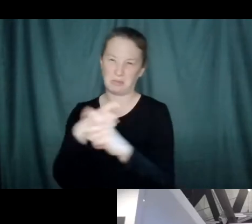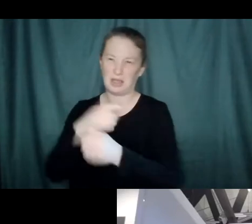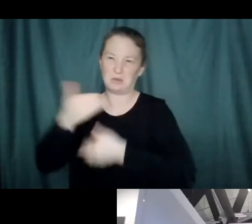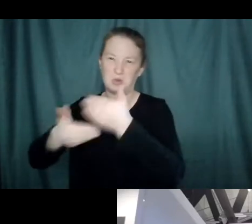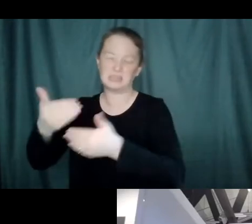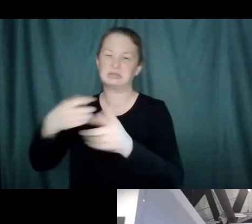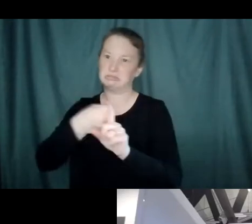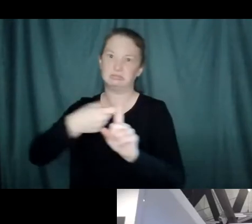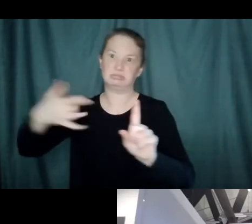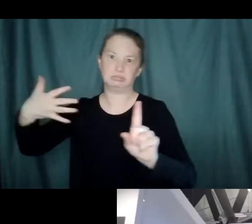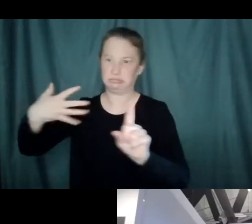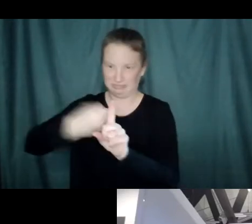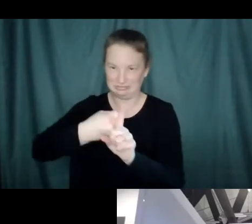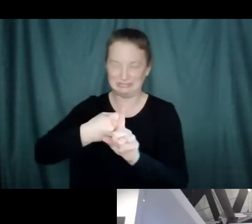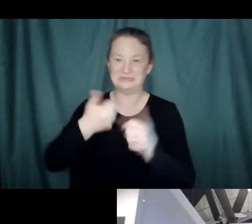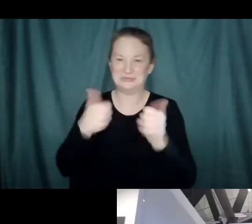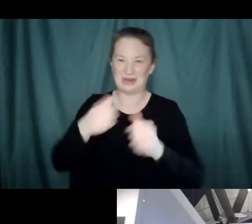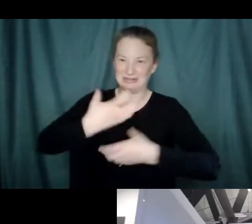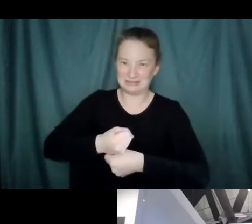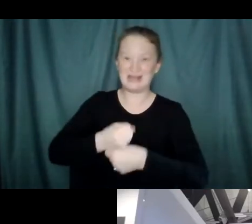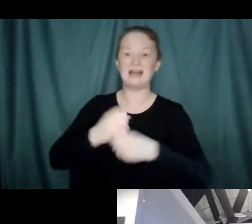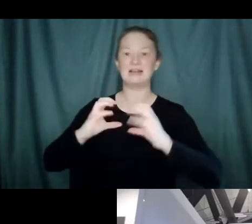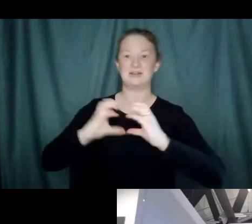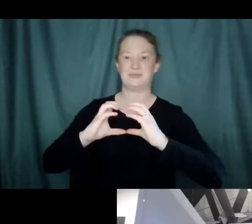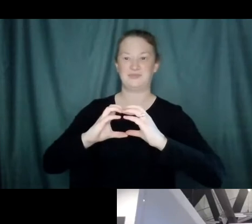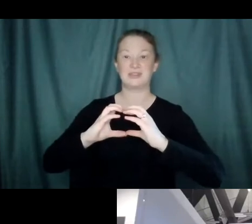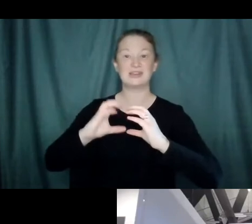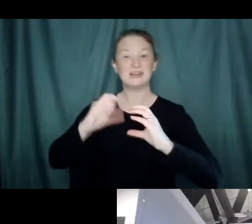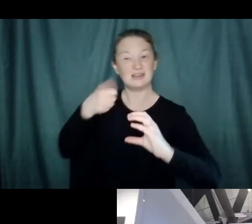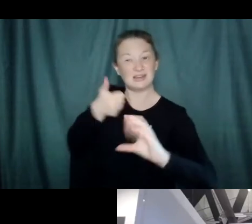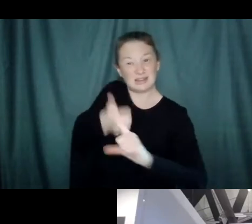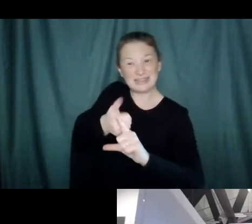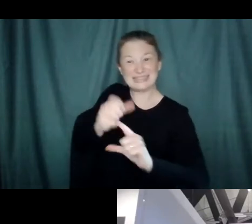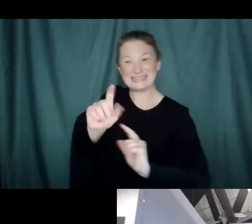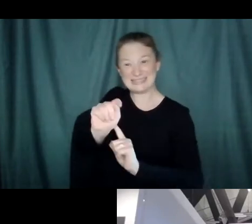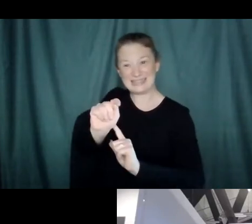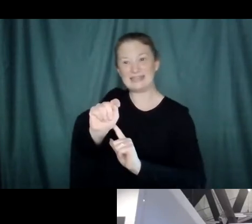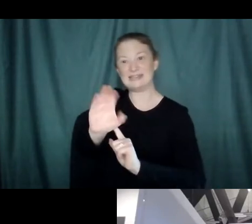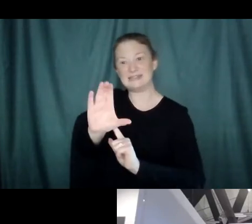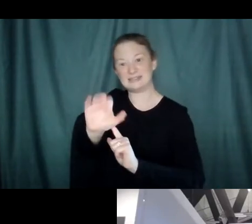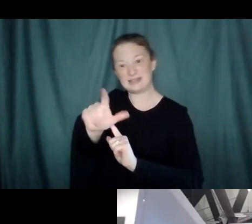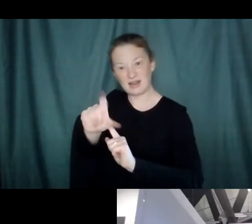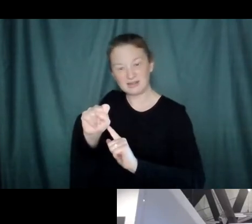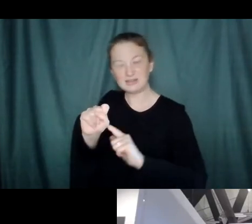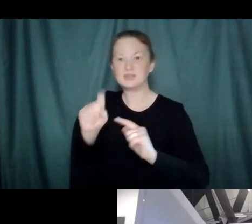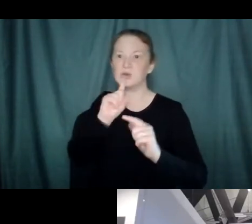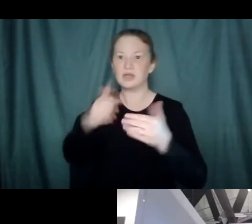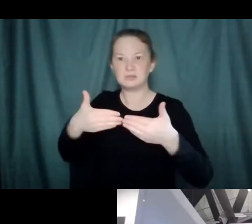They are the gatekeepers of what is and is not you. Right.